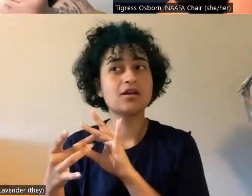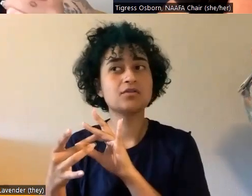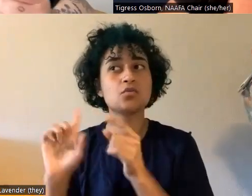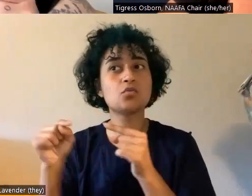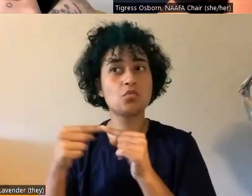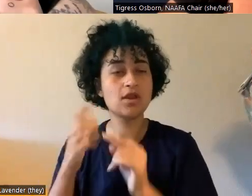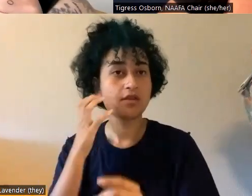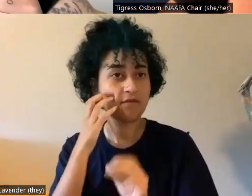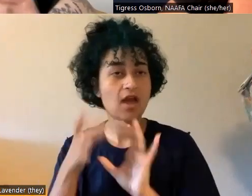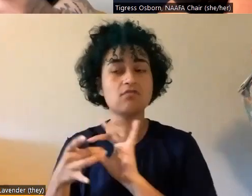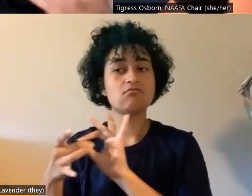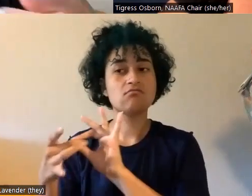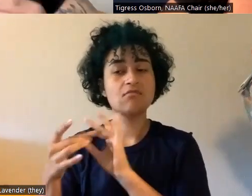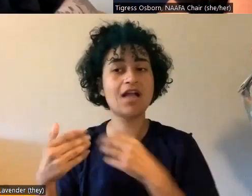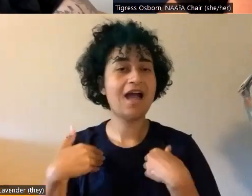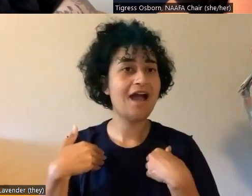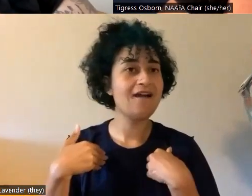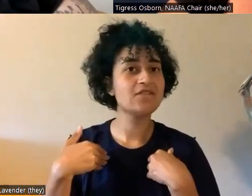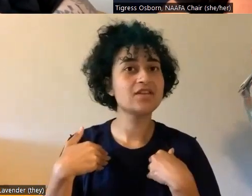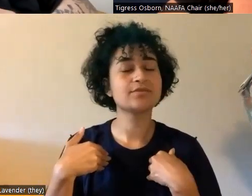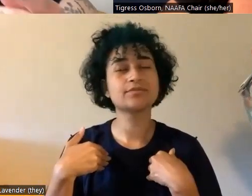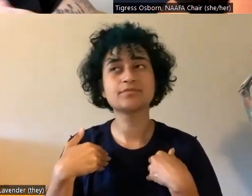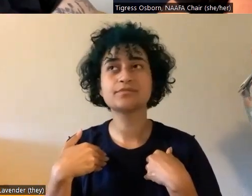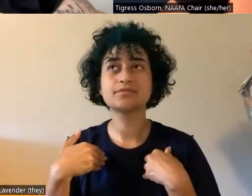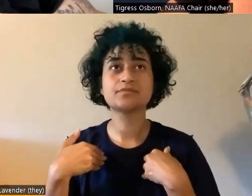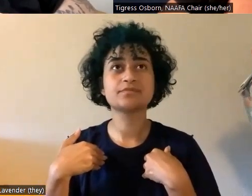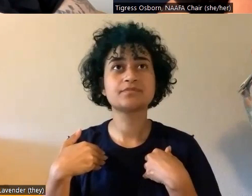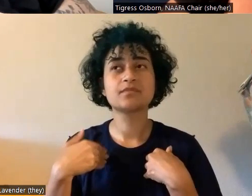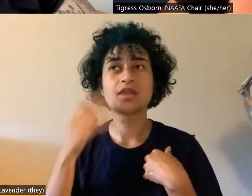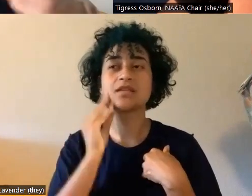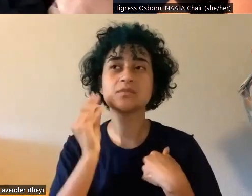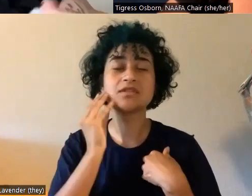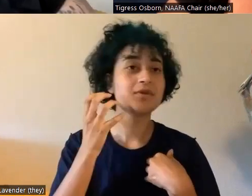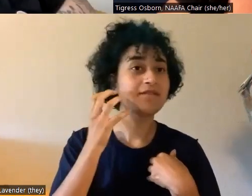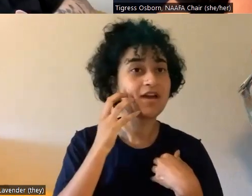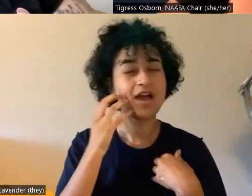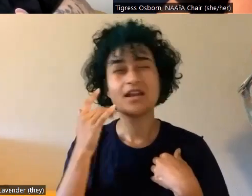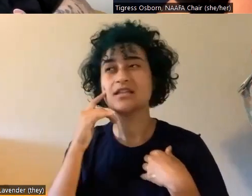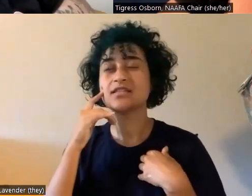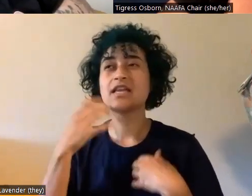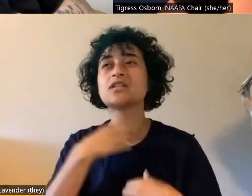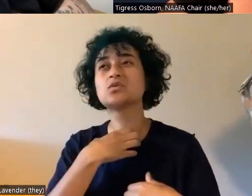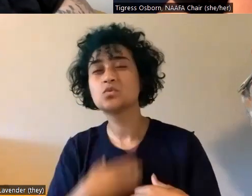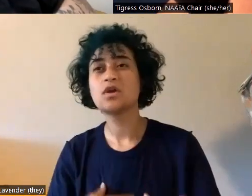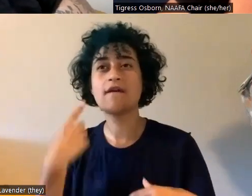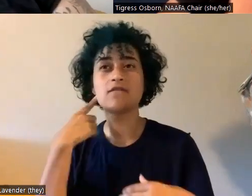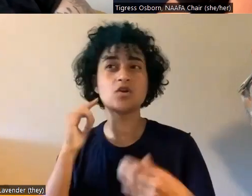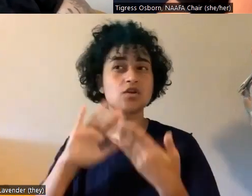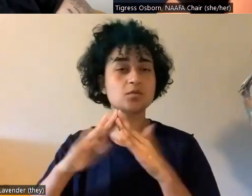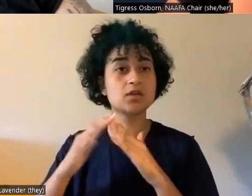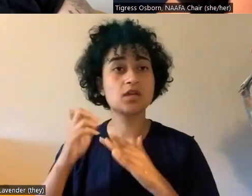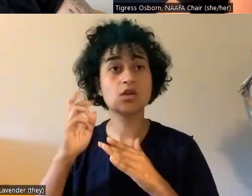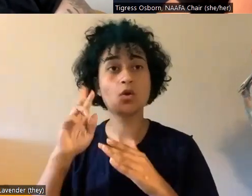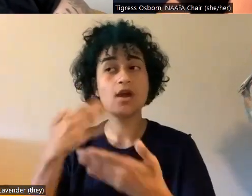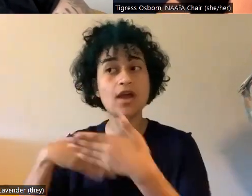having either a longing to be in fat liberated community or being in that community to where